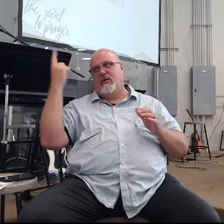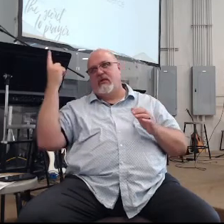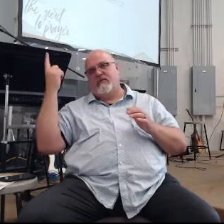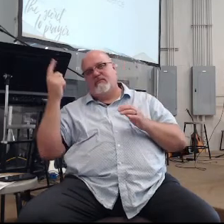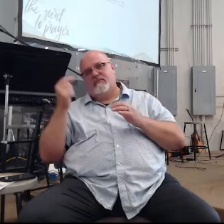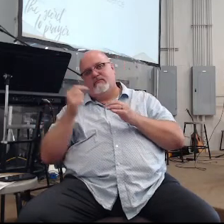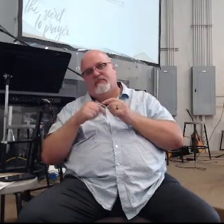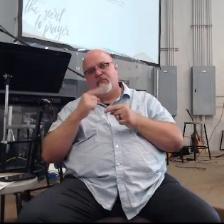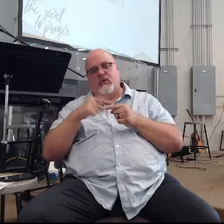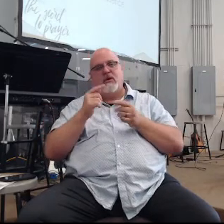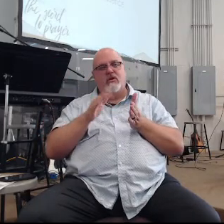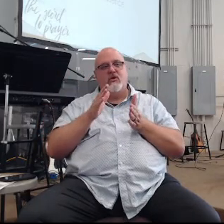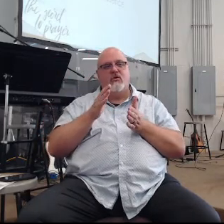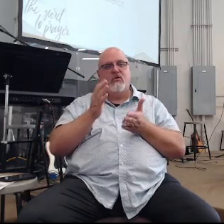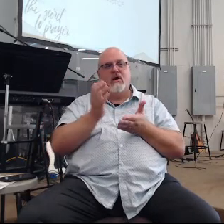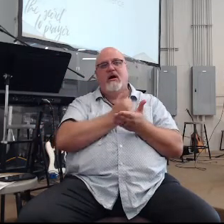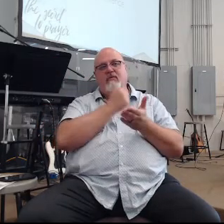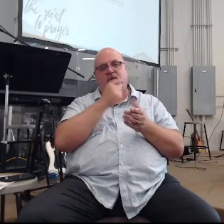when you make that time